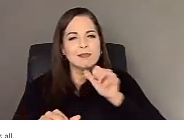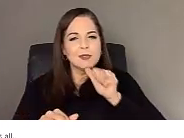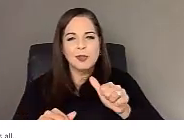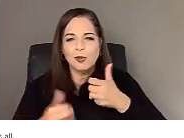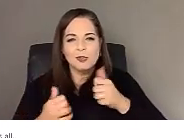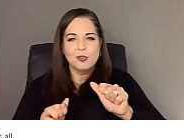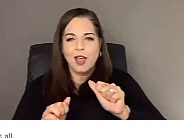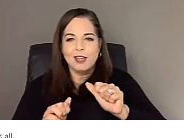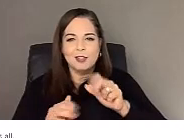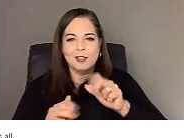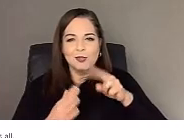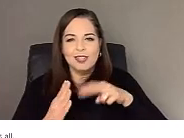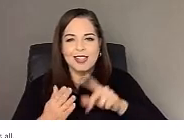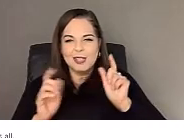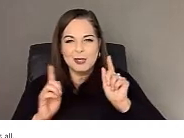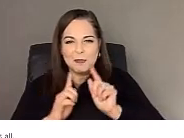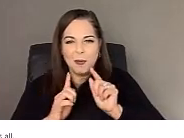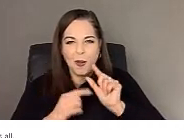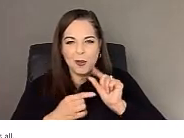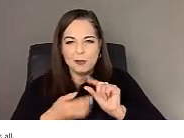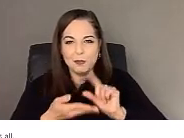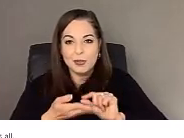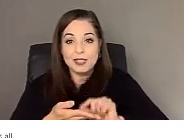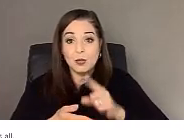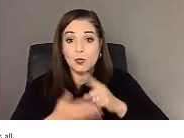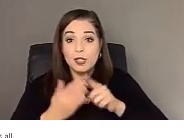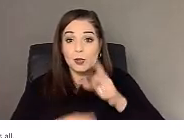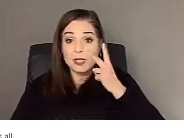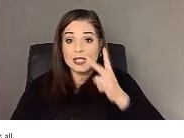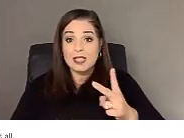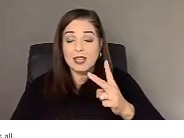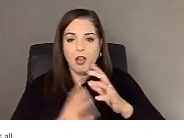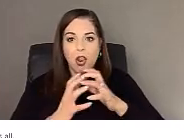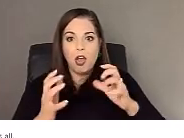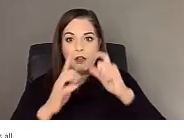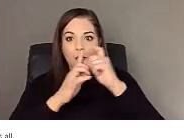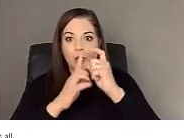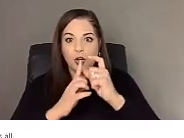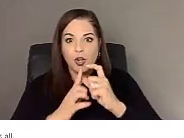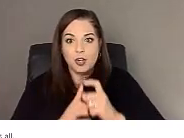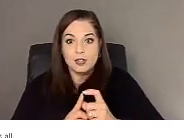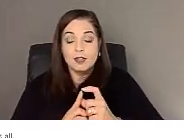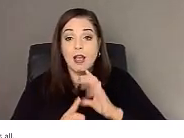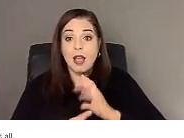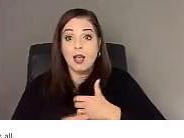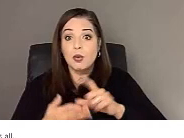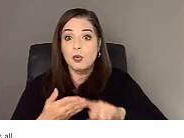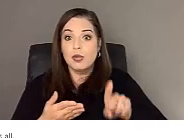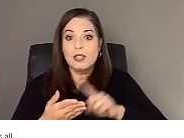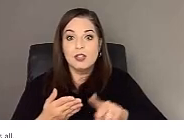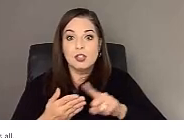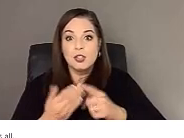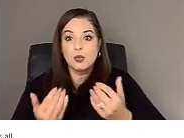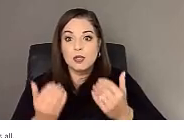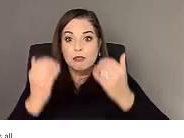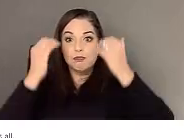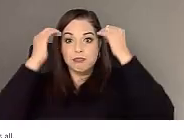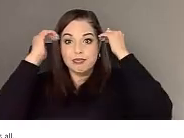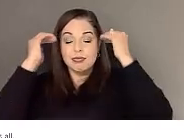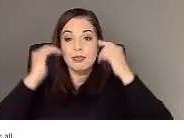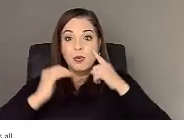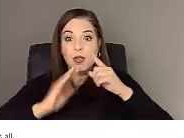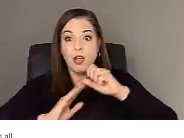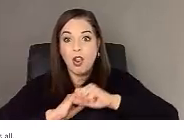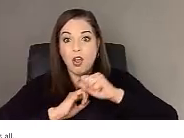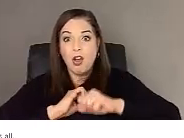tiny print. But what do you see in this post? A bunch of words, right? Our research was buried in a long and rambling post.